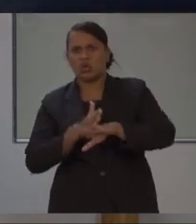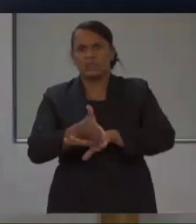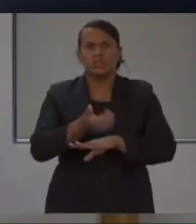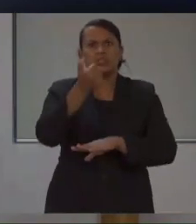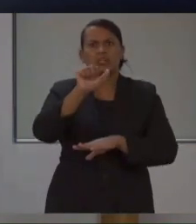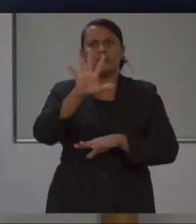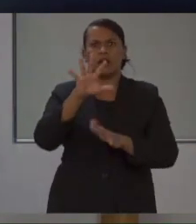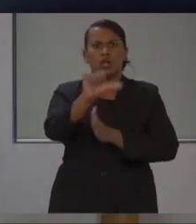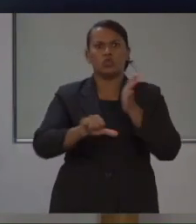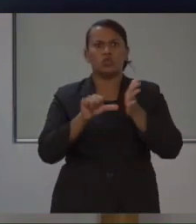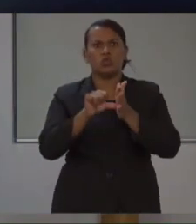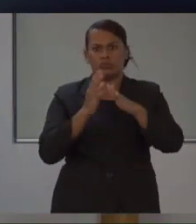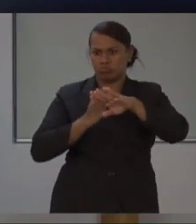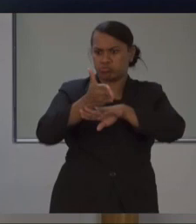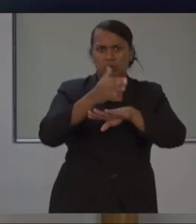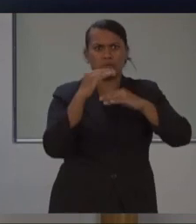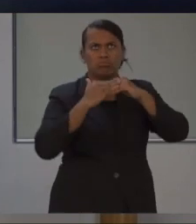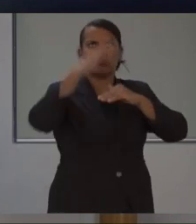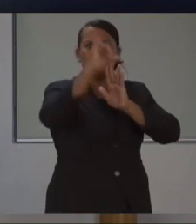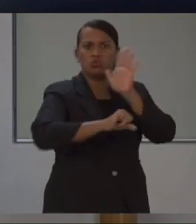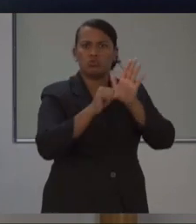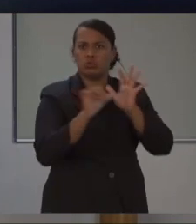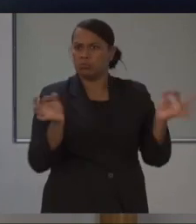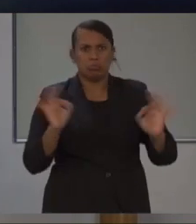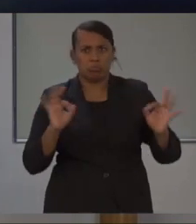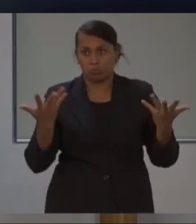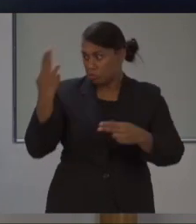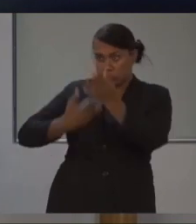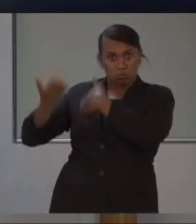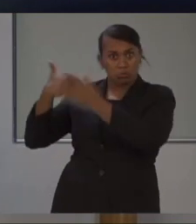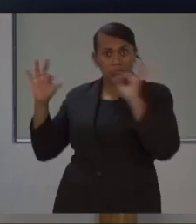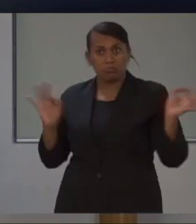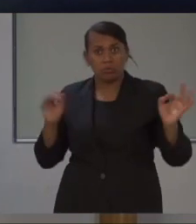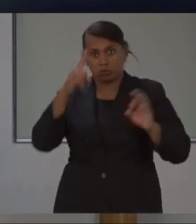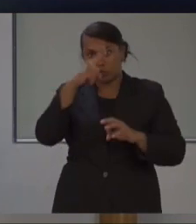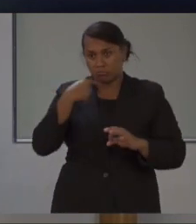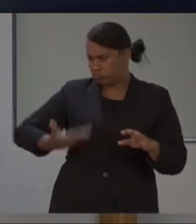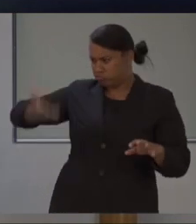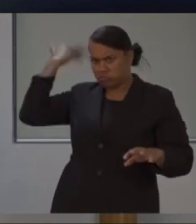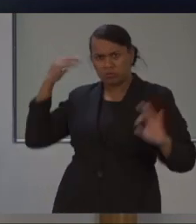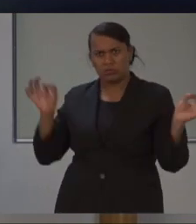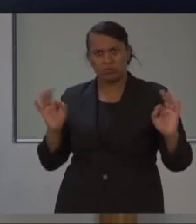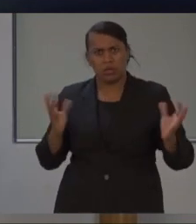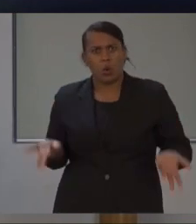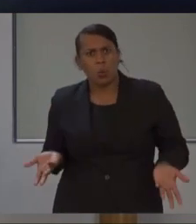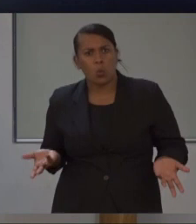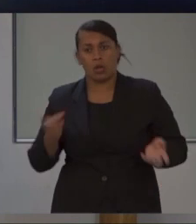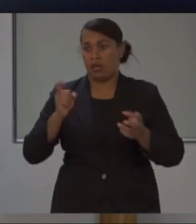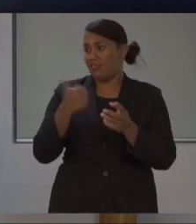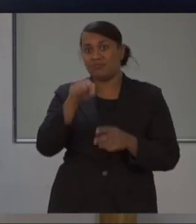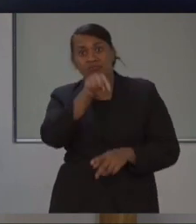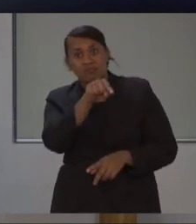Most of our patients have had no underlying health conditions. We know that these factors, age and health,